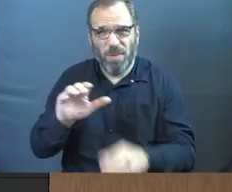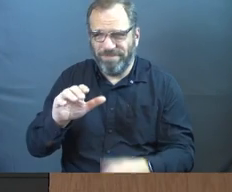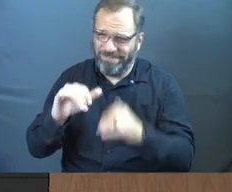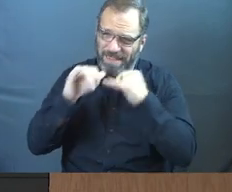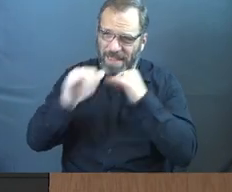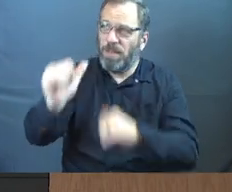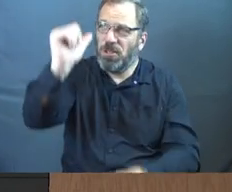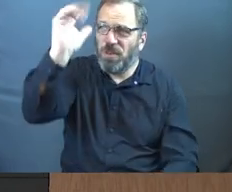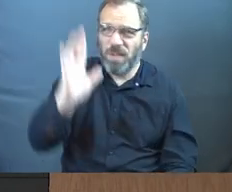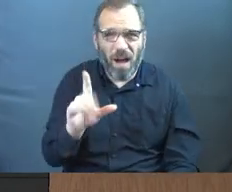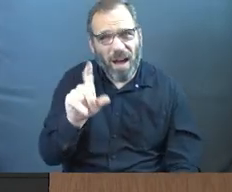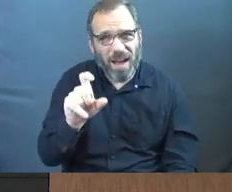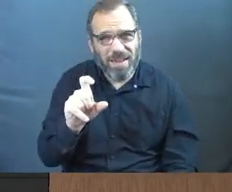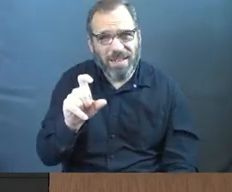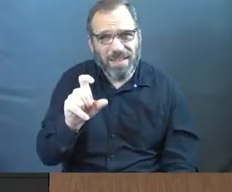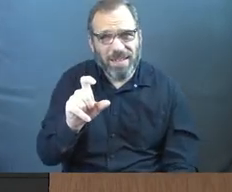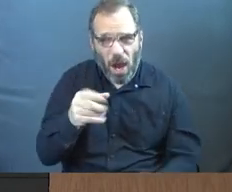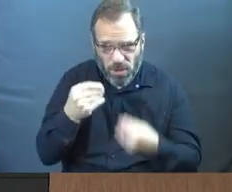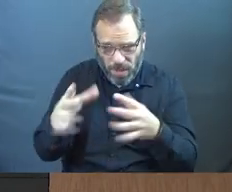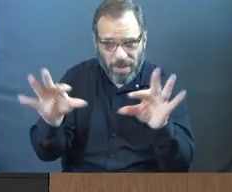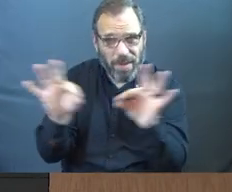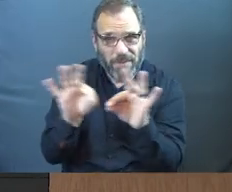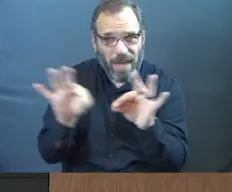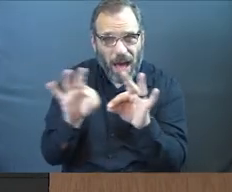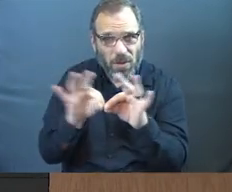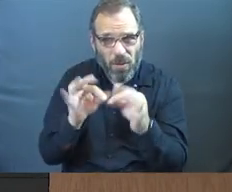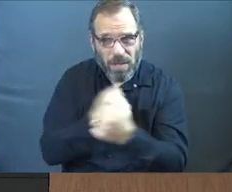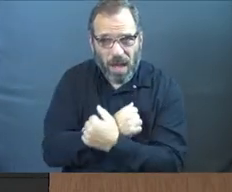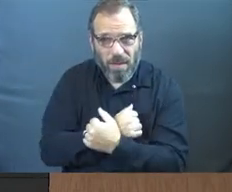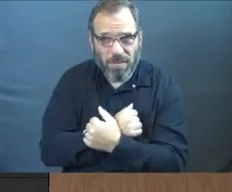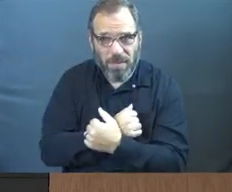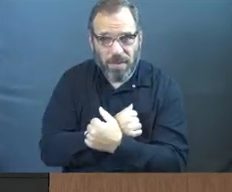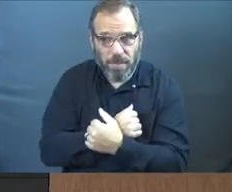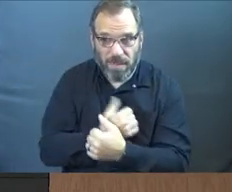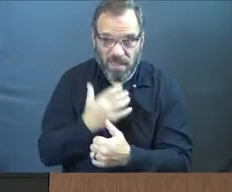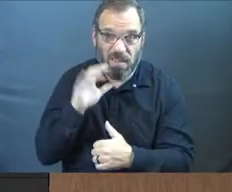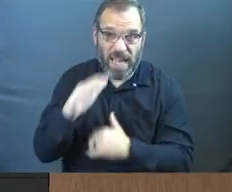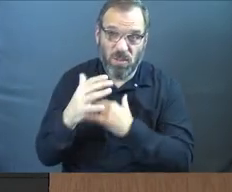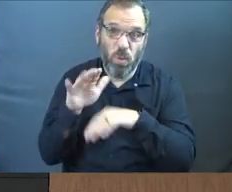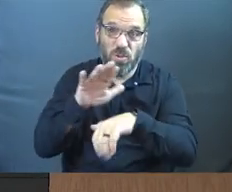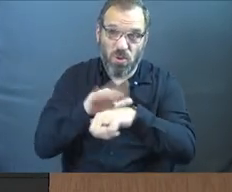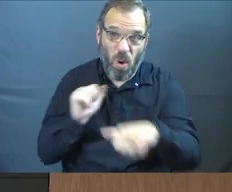are? Are you still giving them value and love? Because we're called to that.